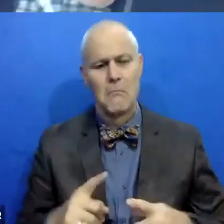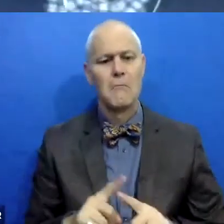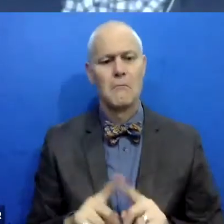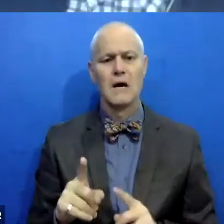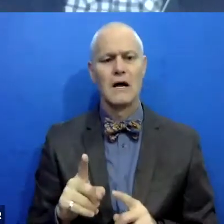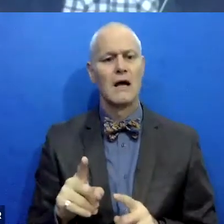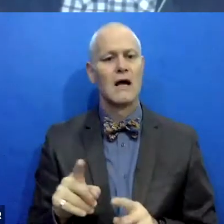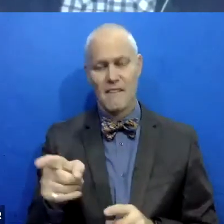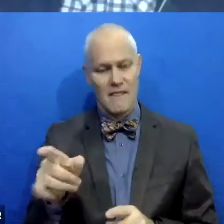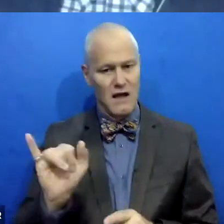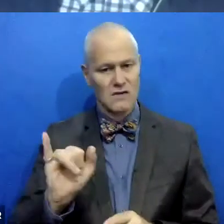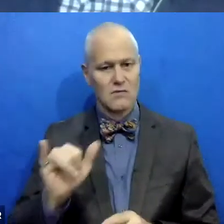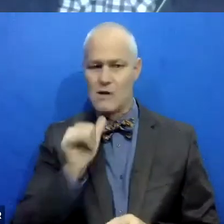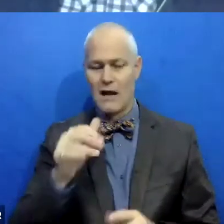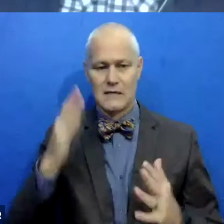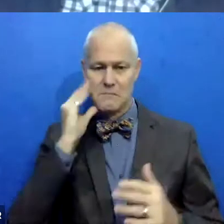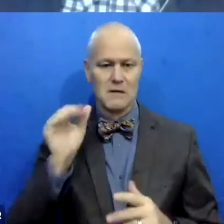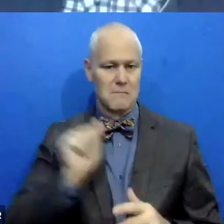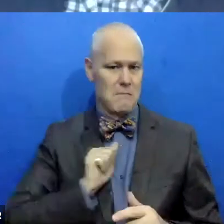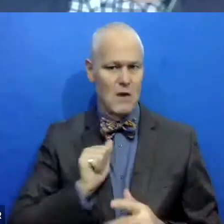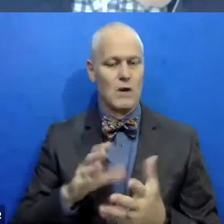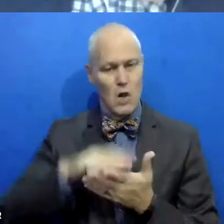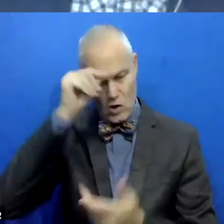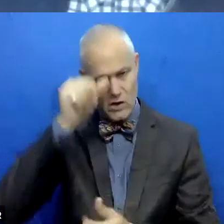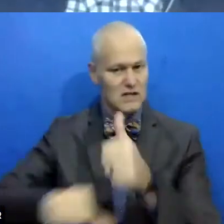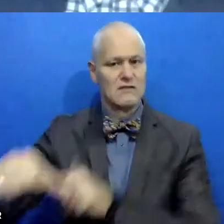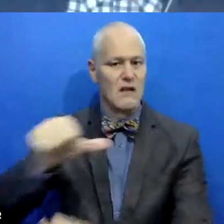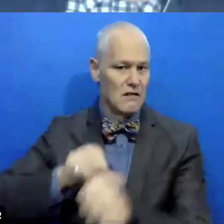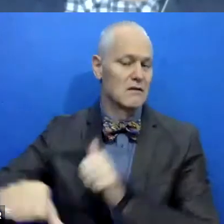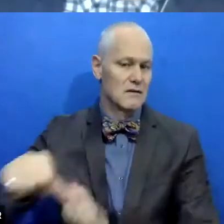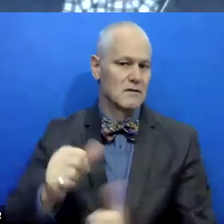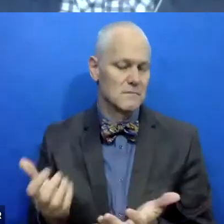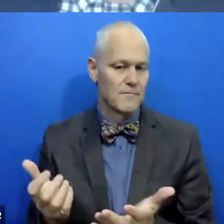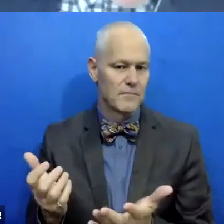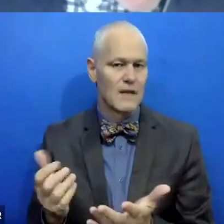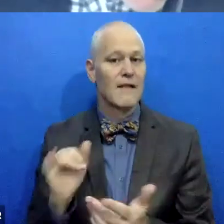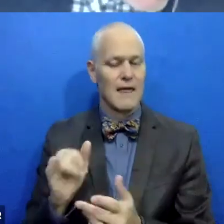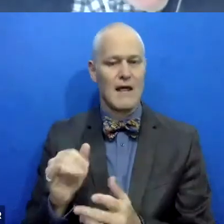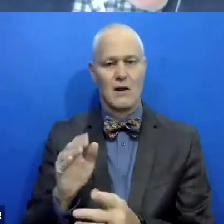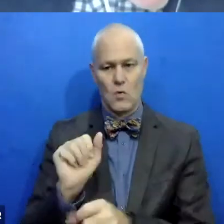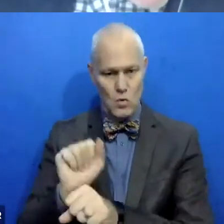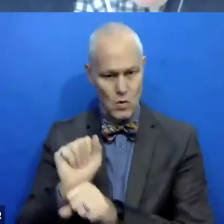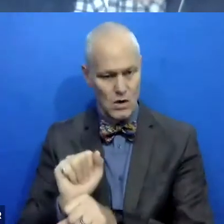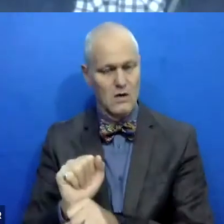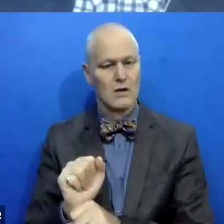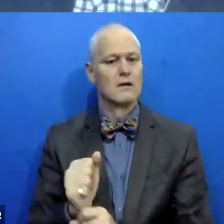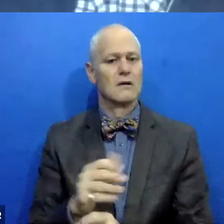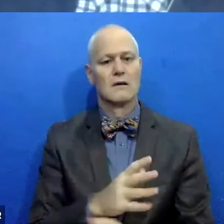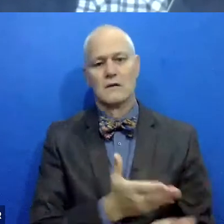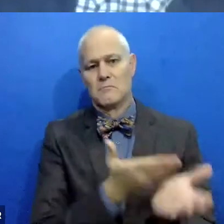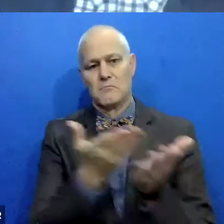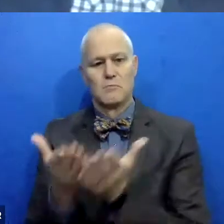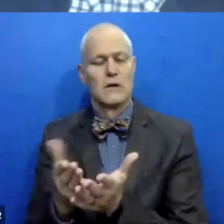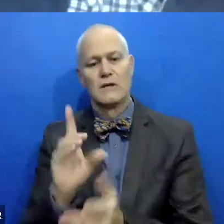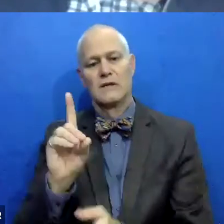they also haven't experienced what I have and we learn a lot from each other. Uh, and I, I take that work directly into the, the domestic violence